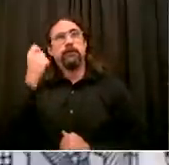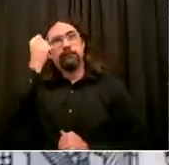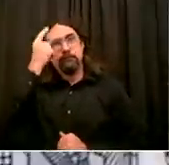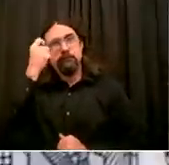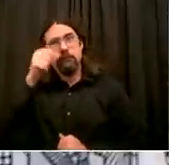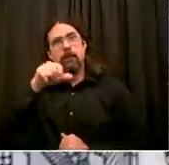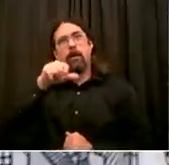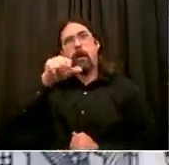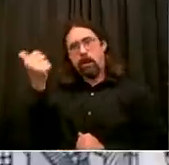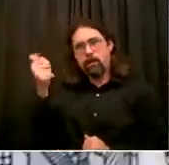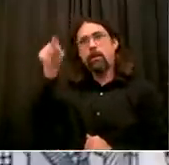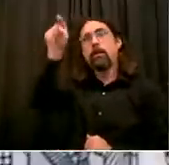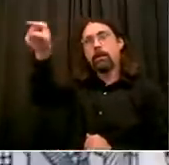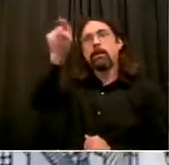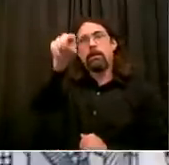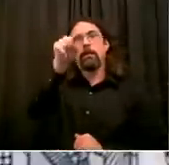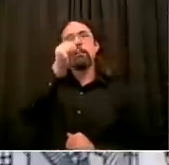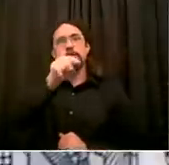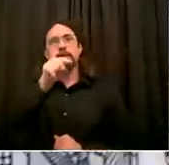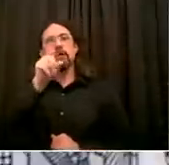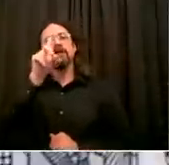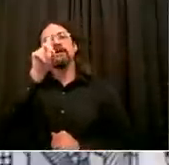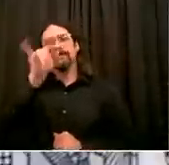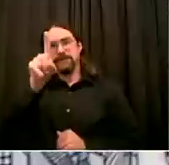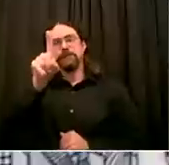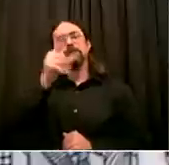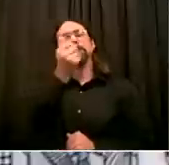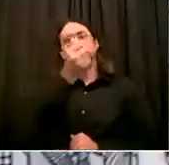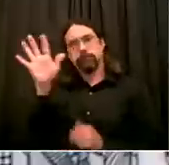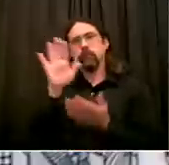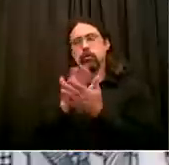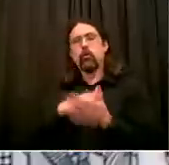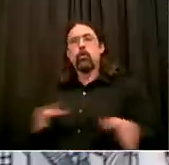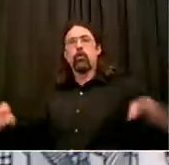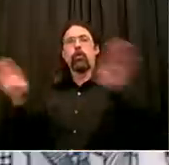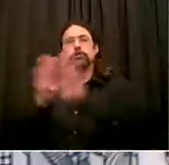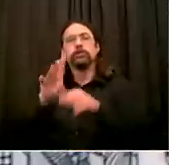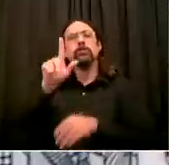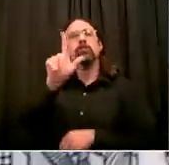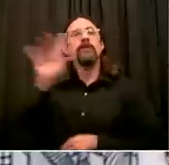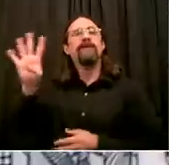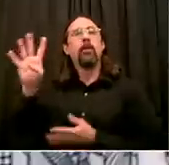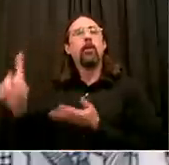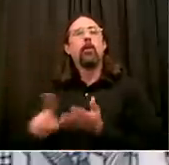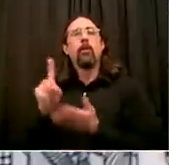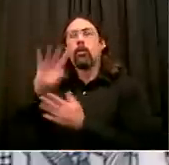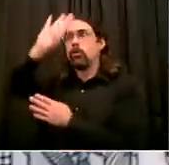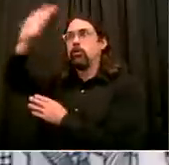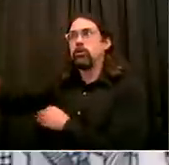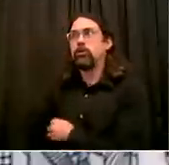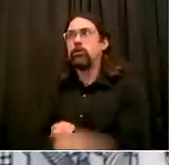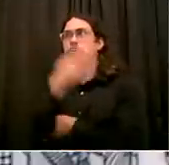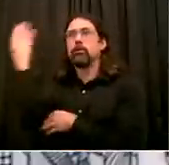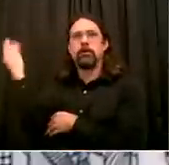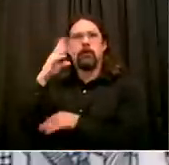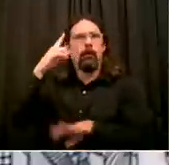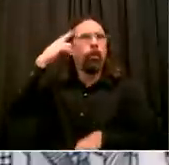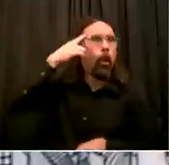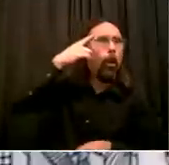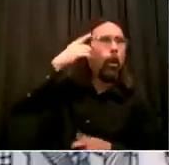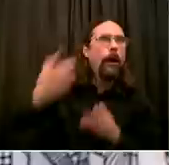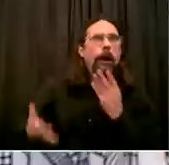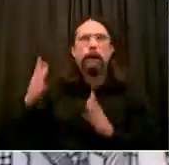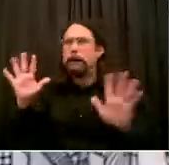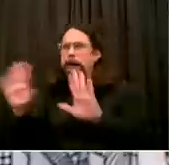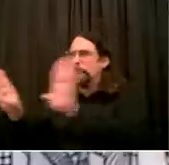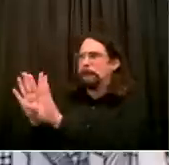was not handled right that we fix that. But what we've seen out of 1,600 schools, very, very few required a longer